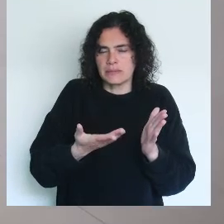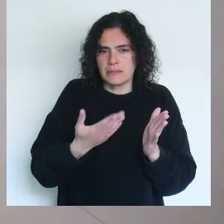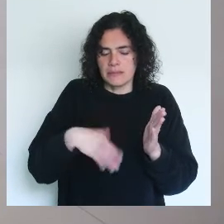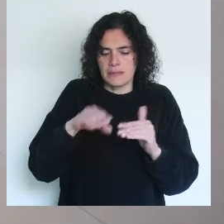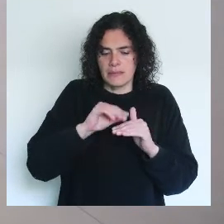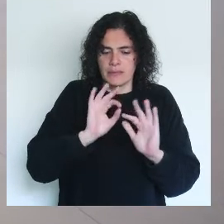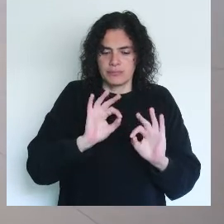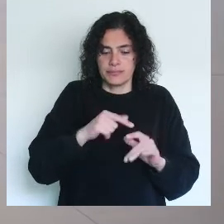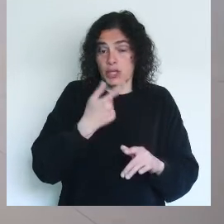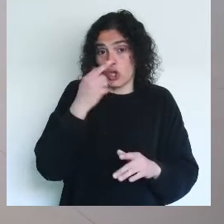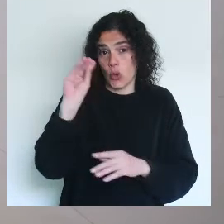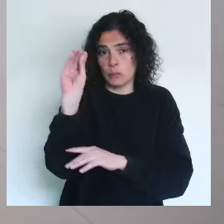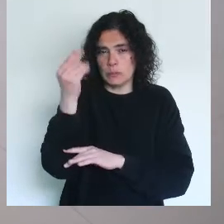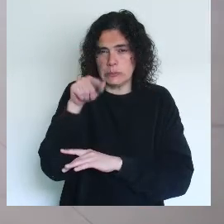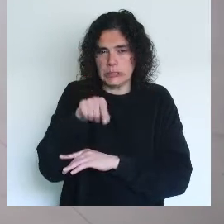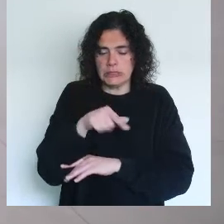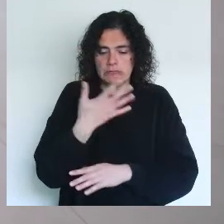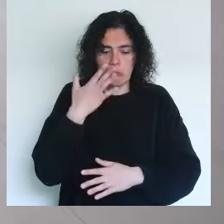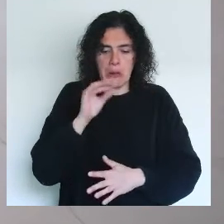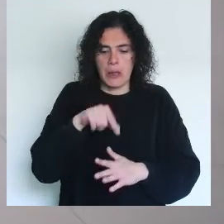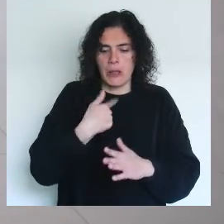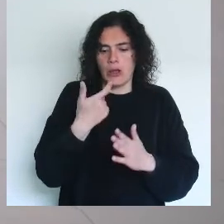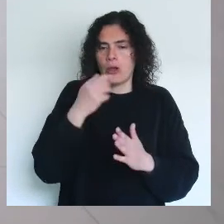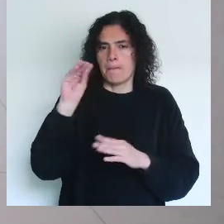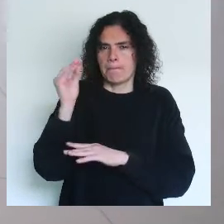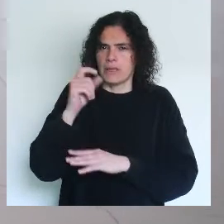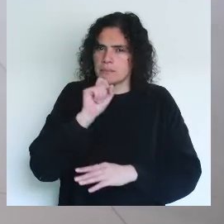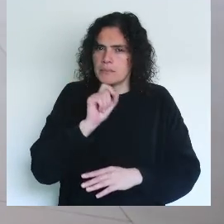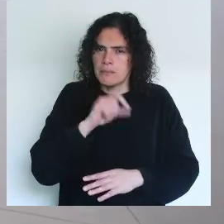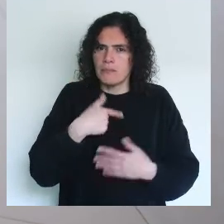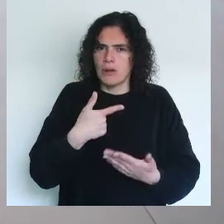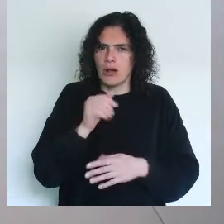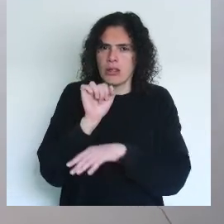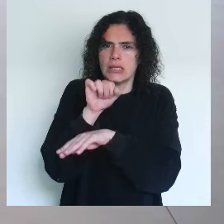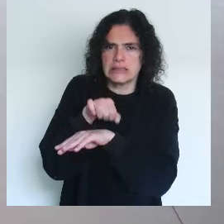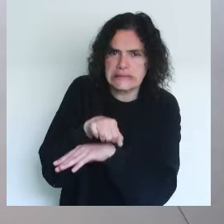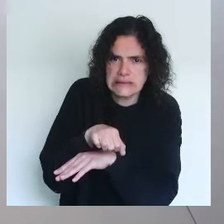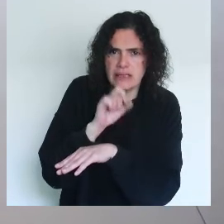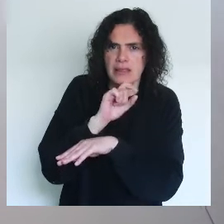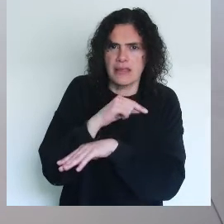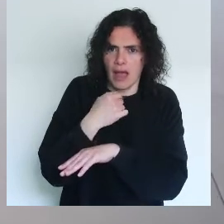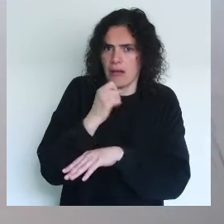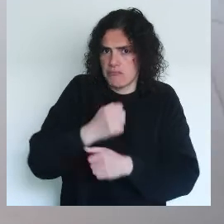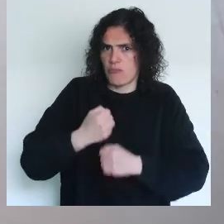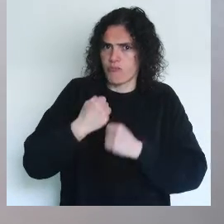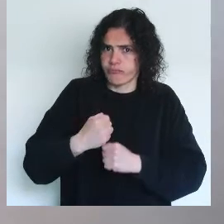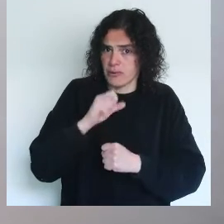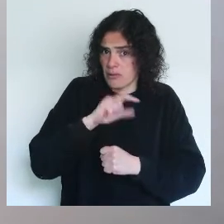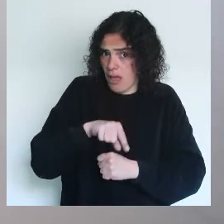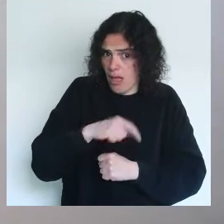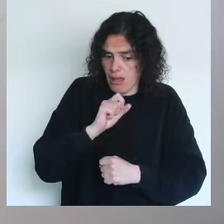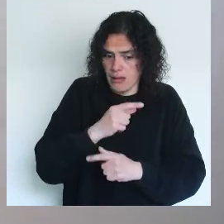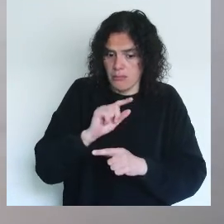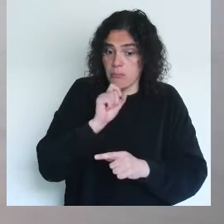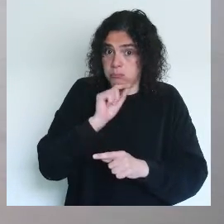actually, for this object, which is usually an object that we can actually lean on and put strength on,